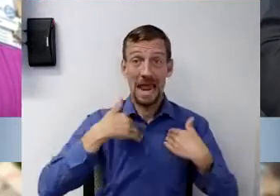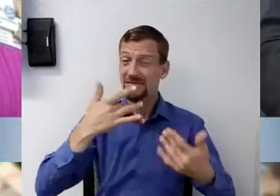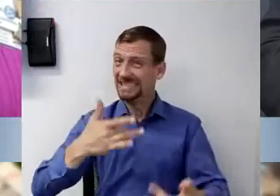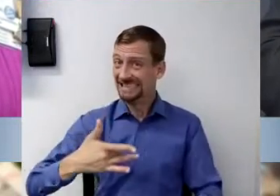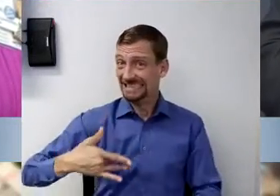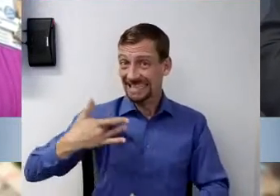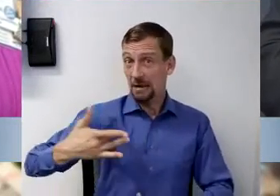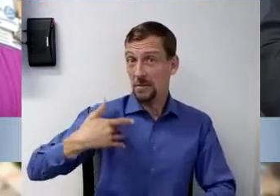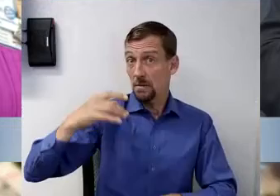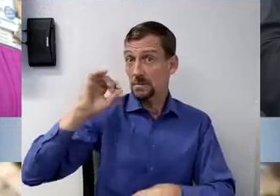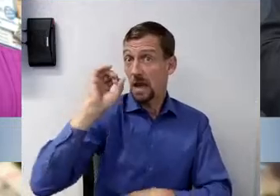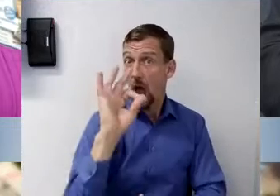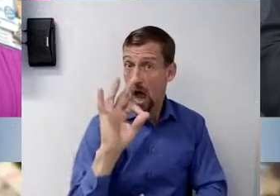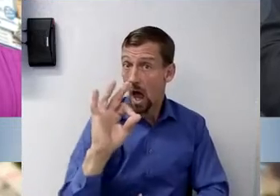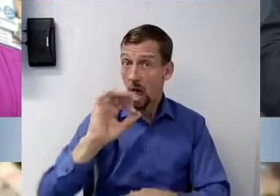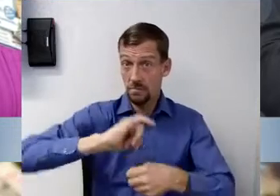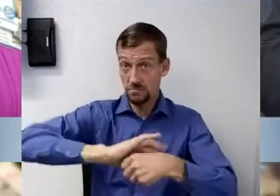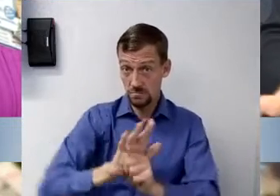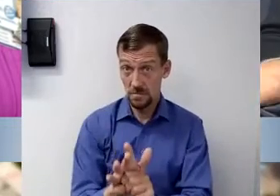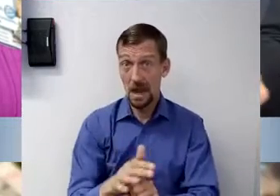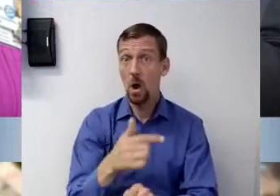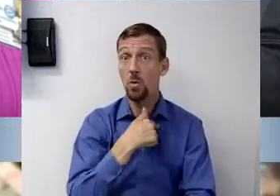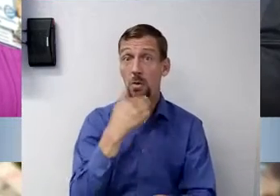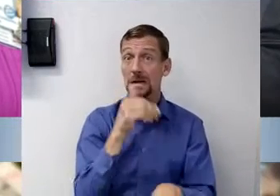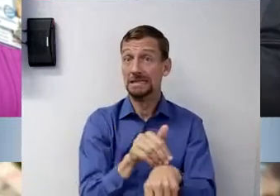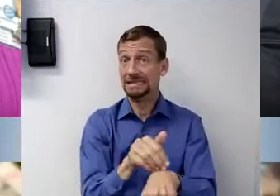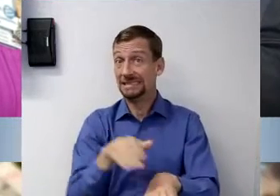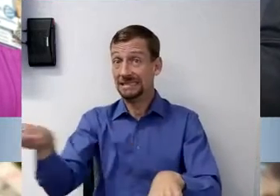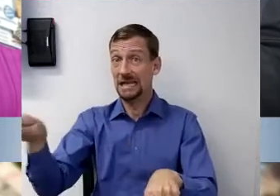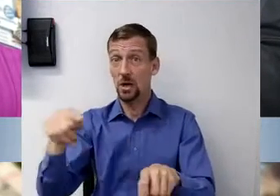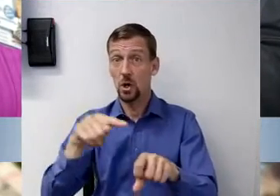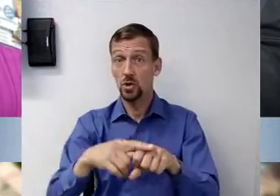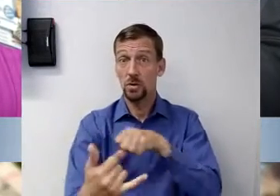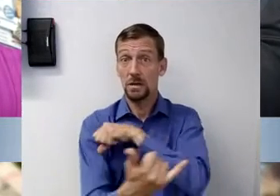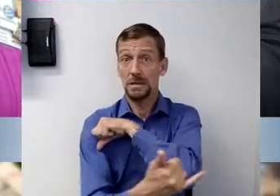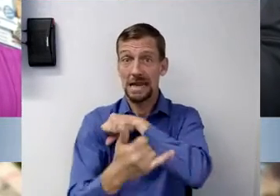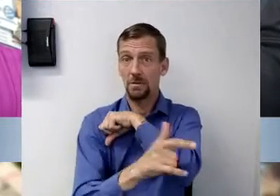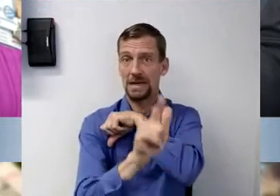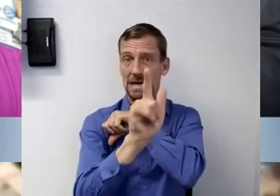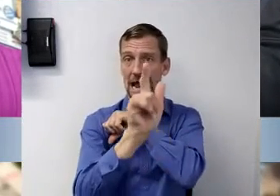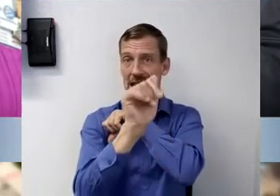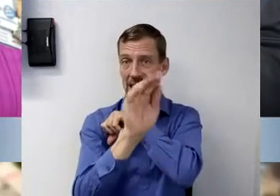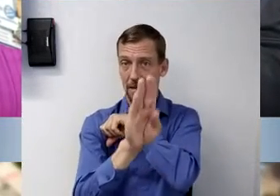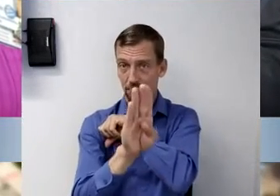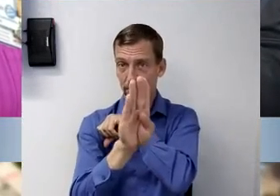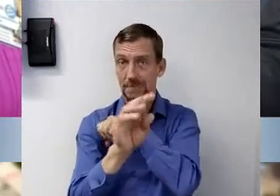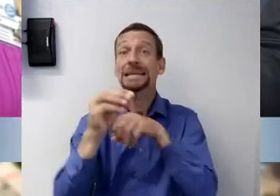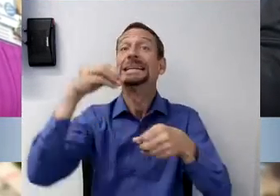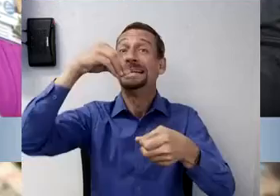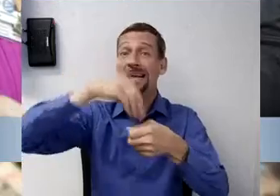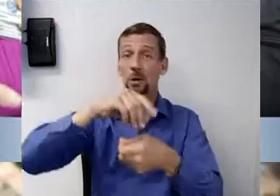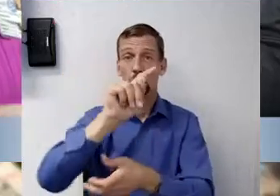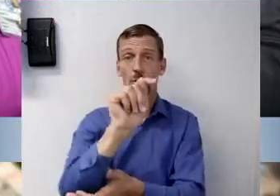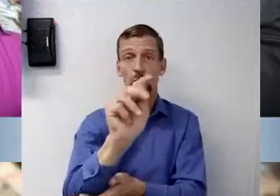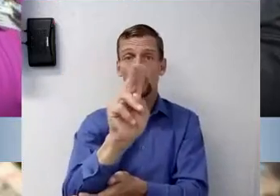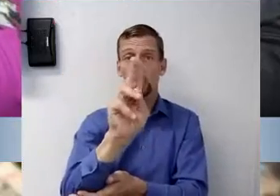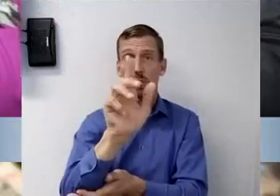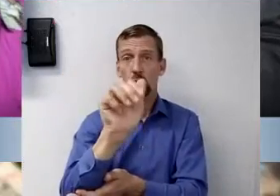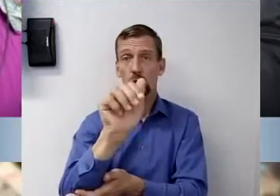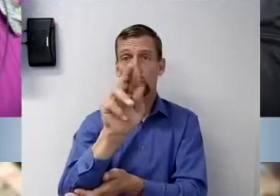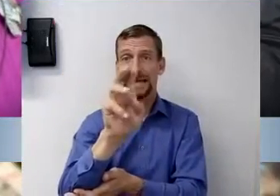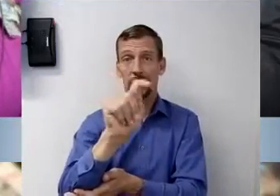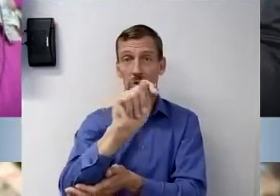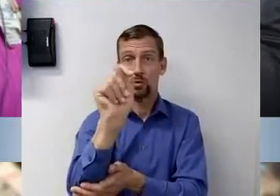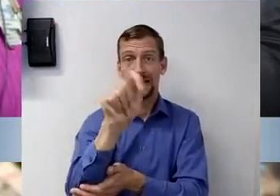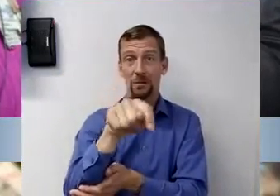most likely will send your specimen to the county lab, uh, which is located in Tulare. Right now, the